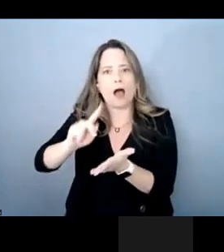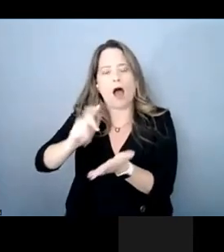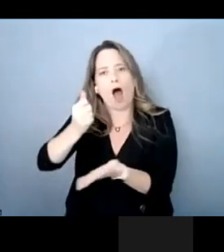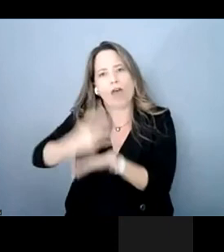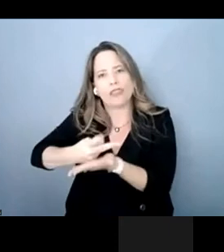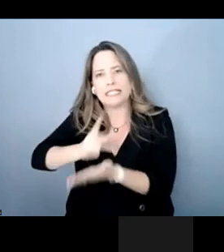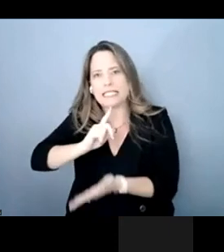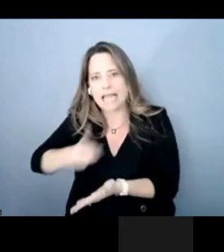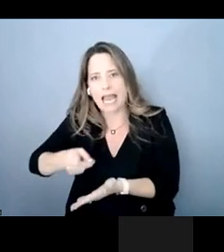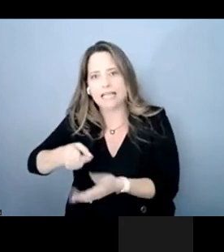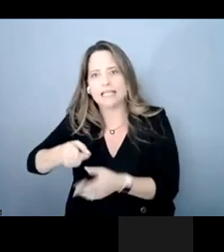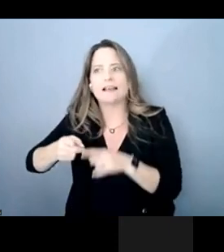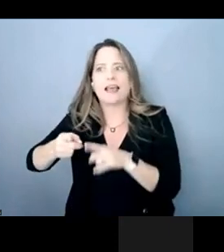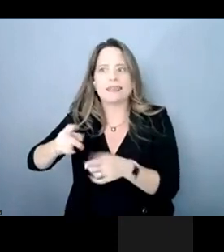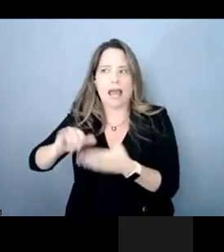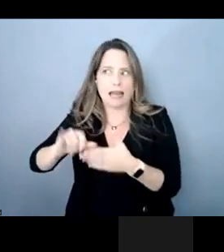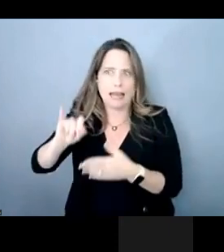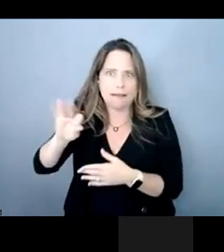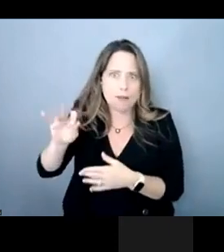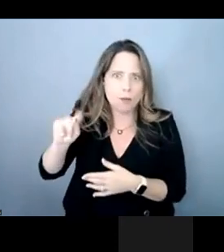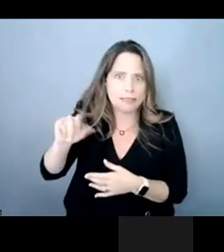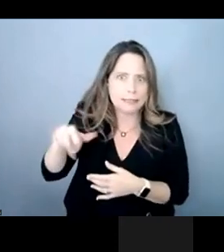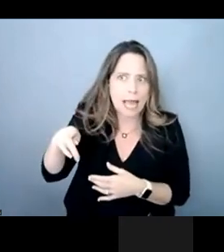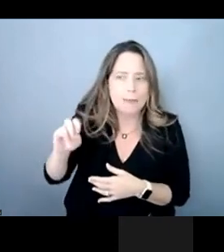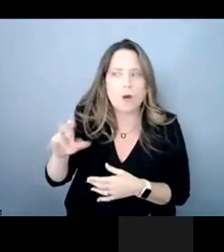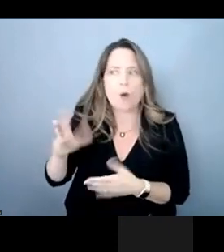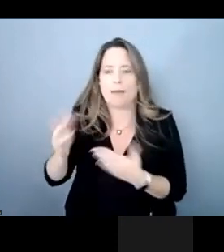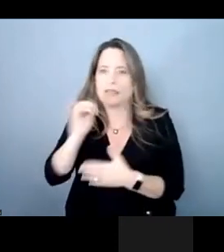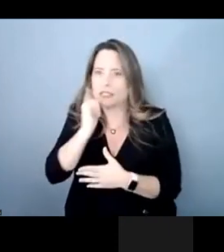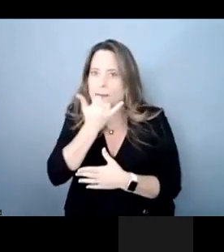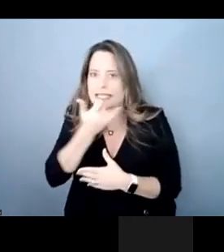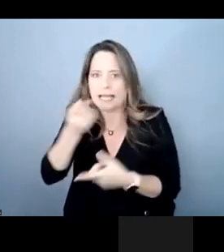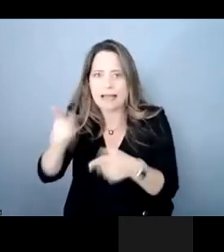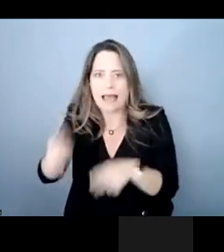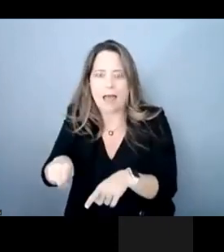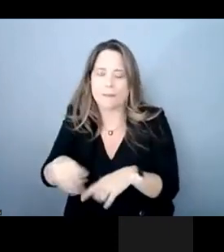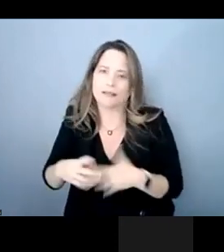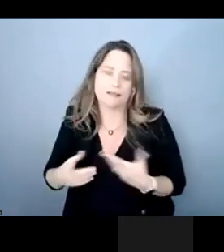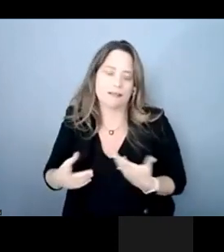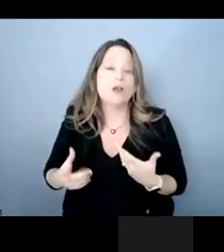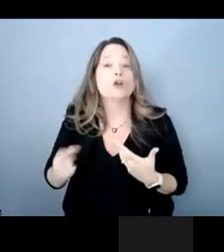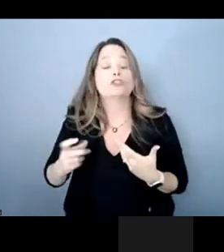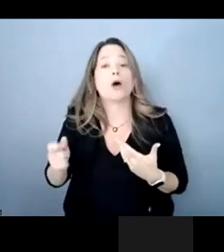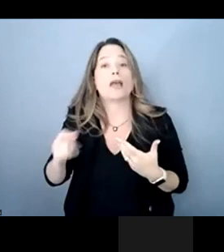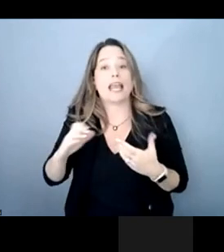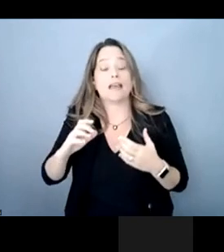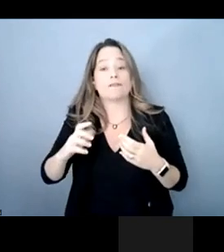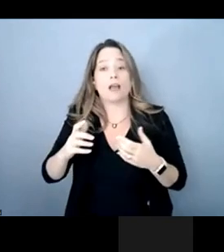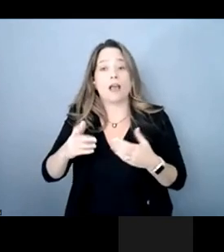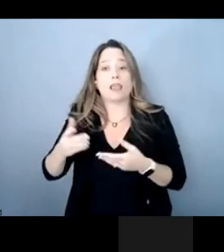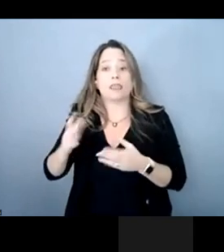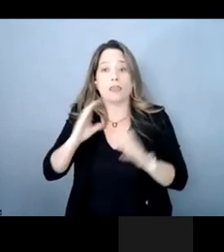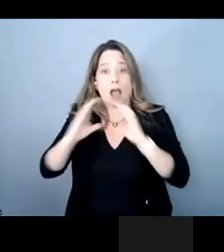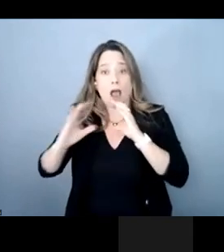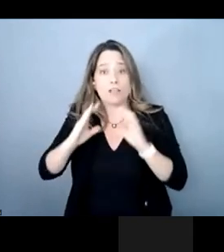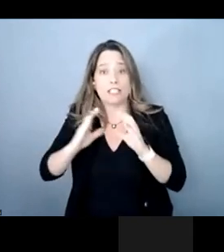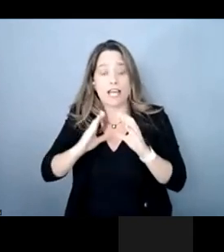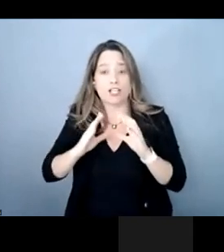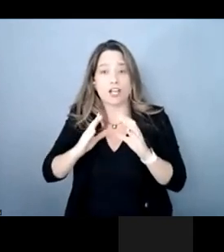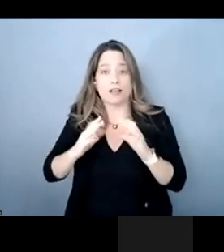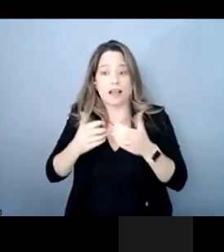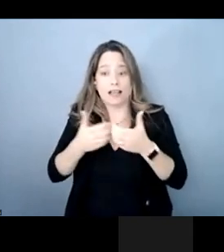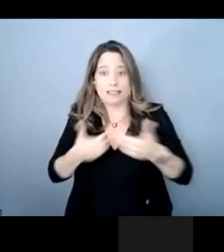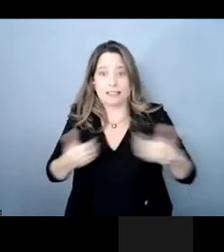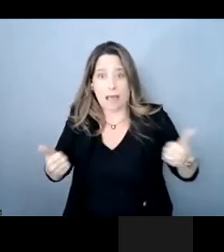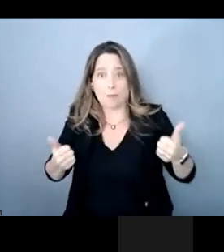that transcript and then another level is when it's only one side of the transcript it's not a complete conversation so i think